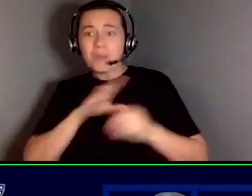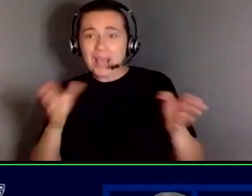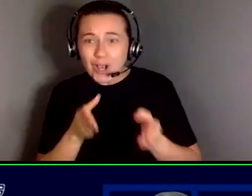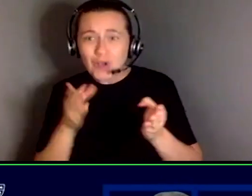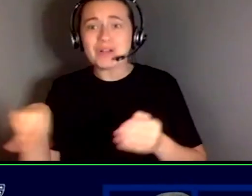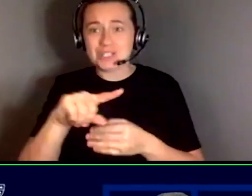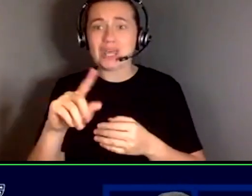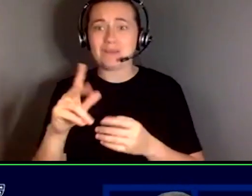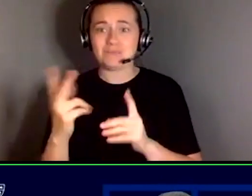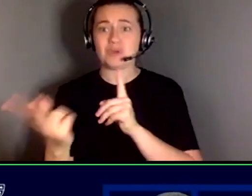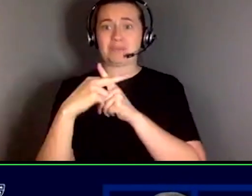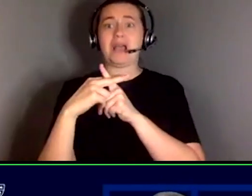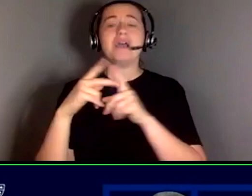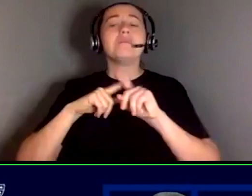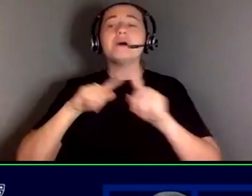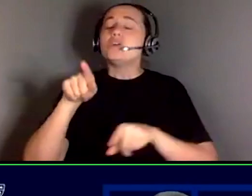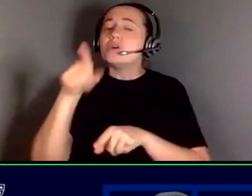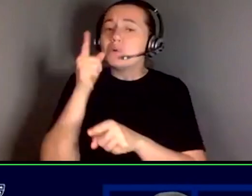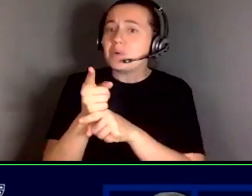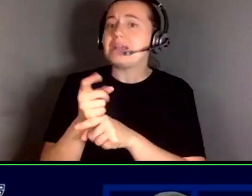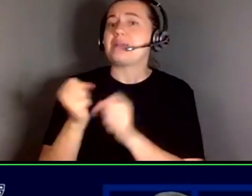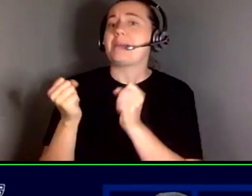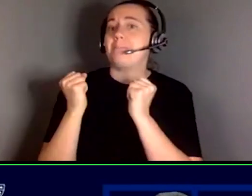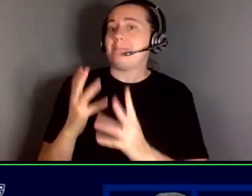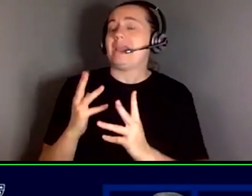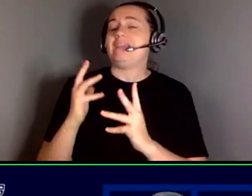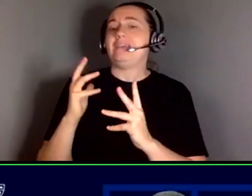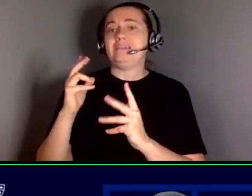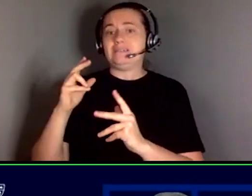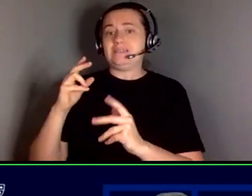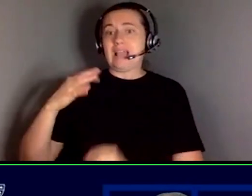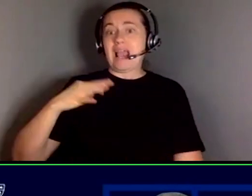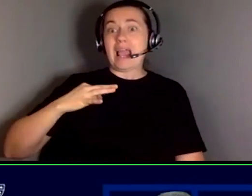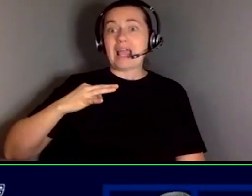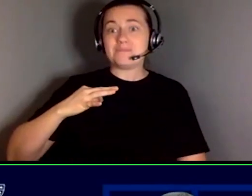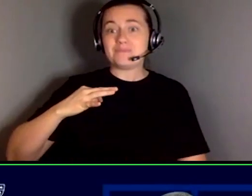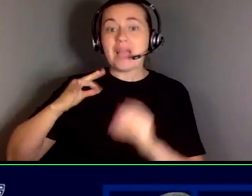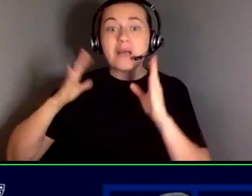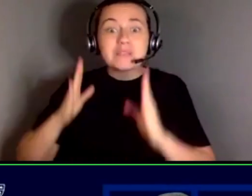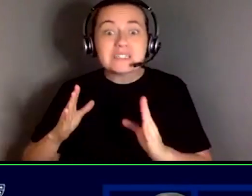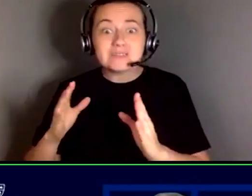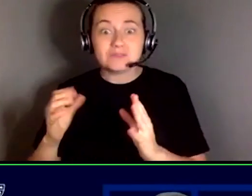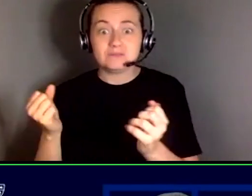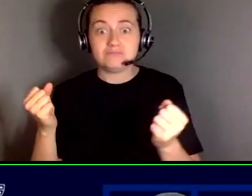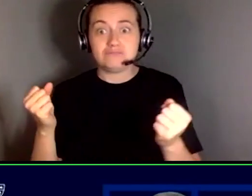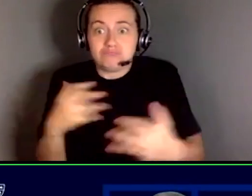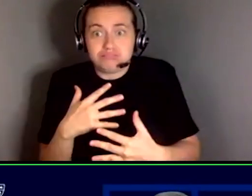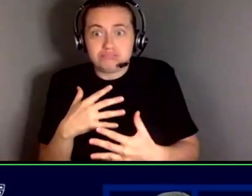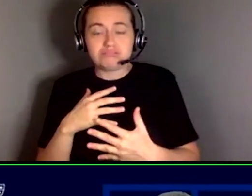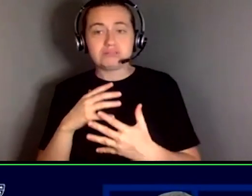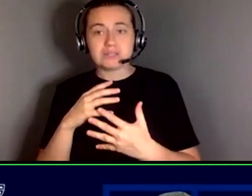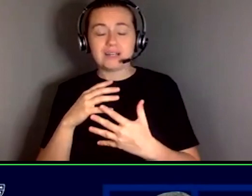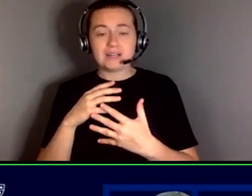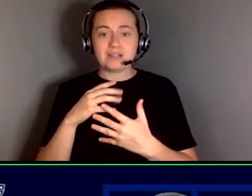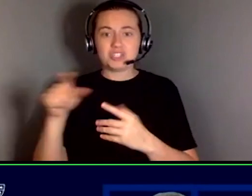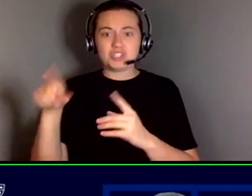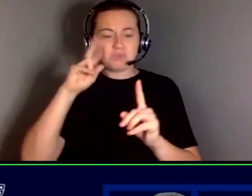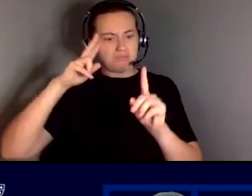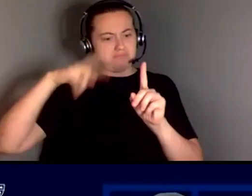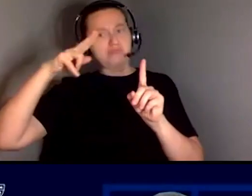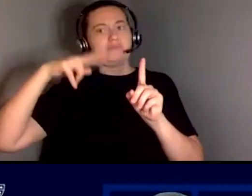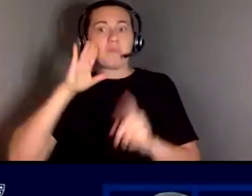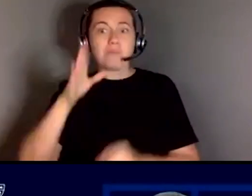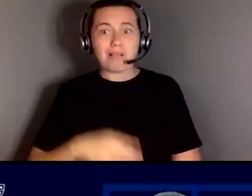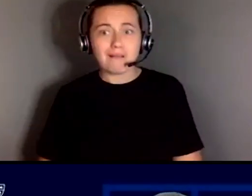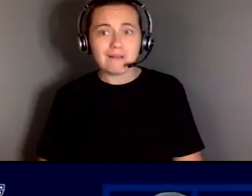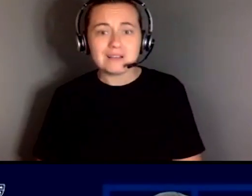apply but you're right many of those applicants are afraid because they're afraid you're going to look negatively on them right